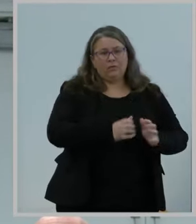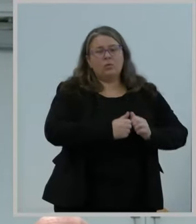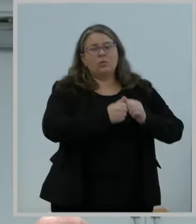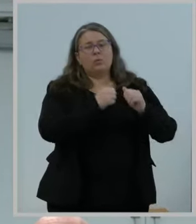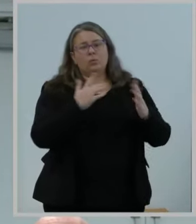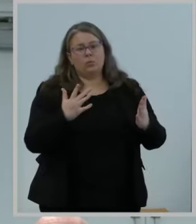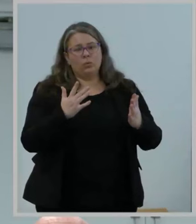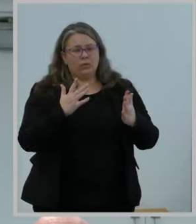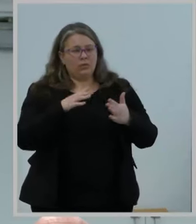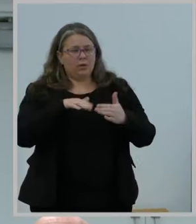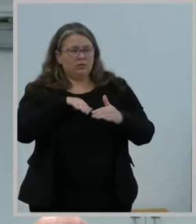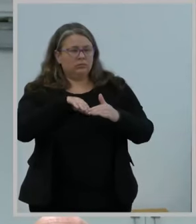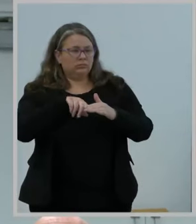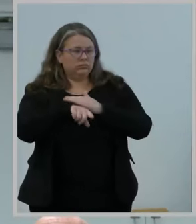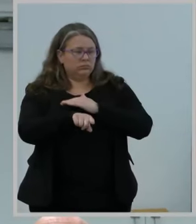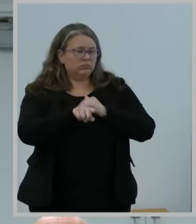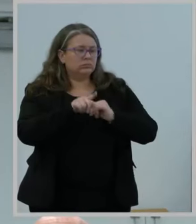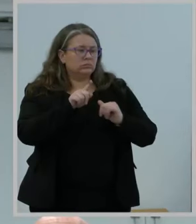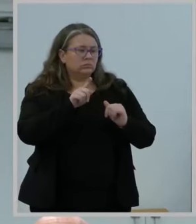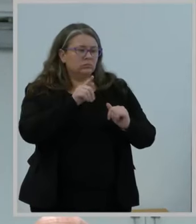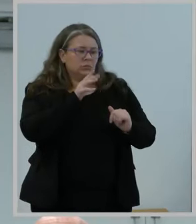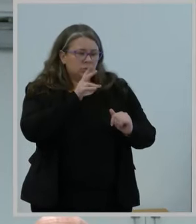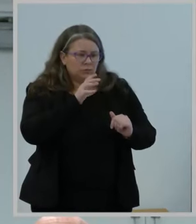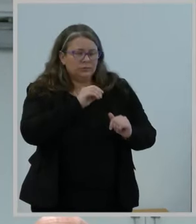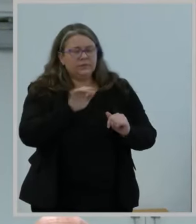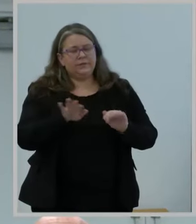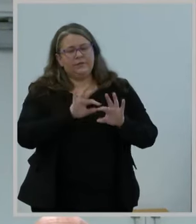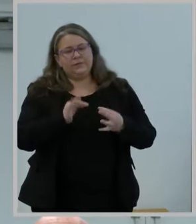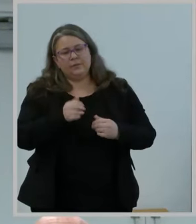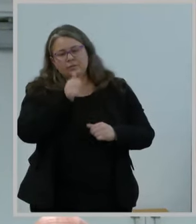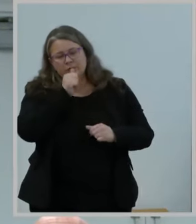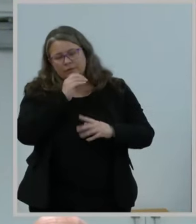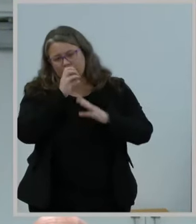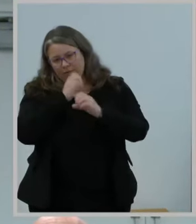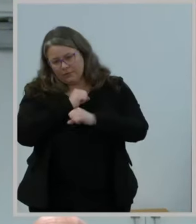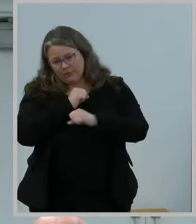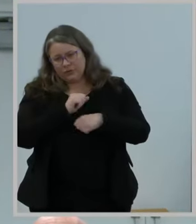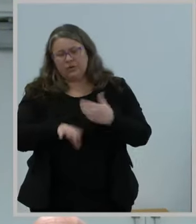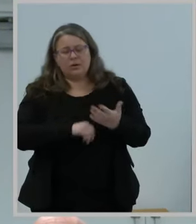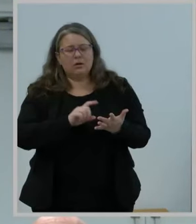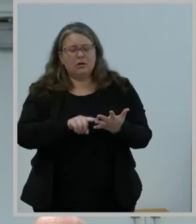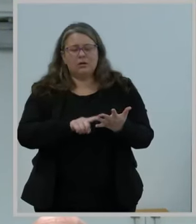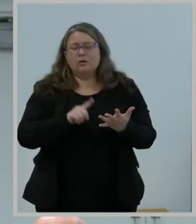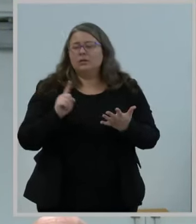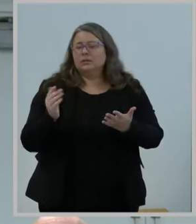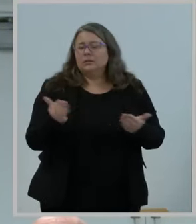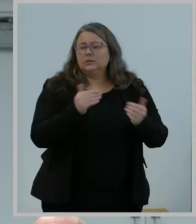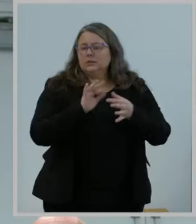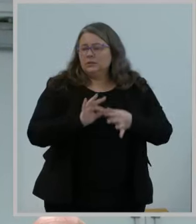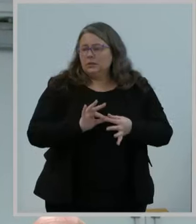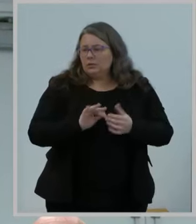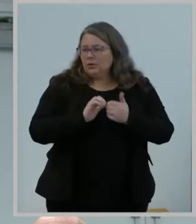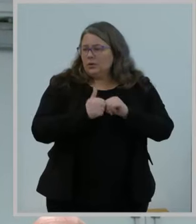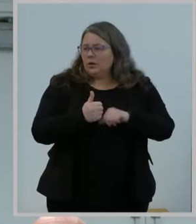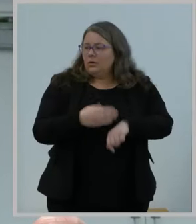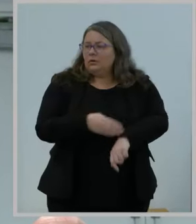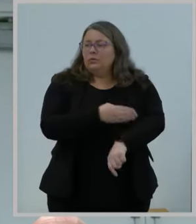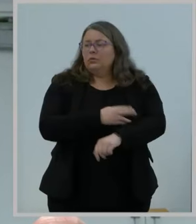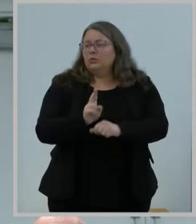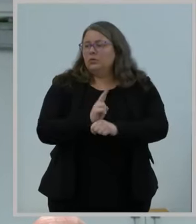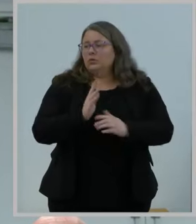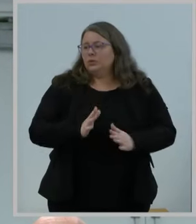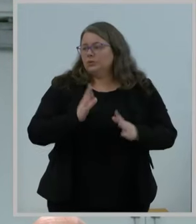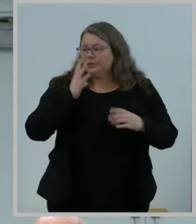And seek comment on ways the commission can improve the user experience so that the platform is sufficiently responsive